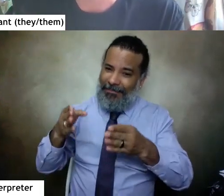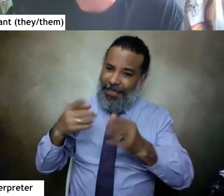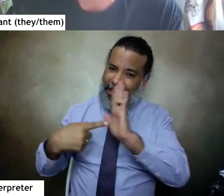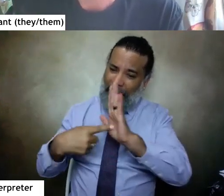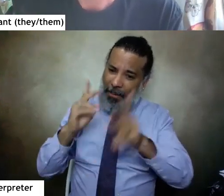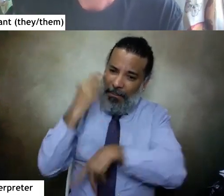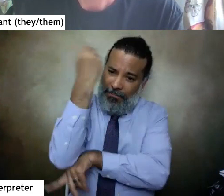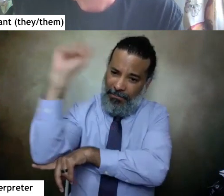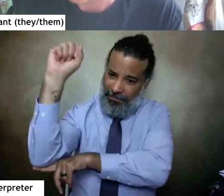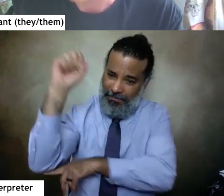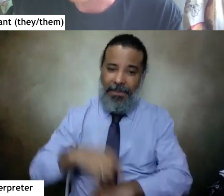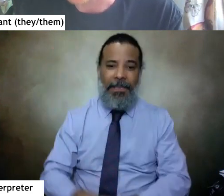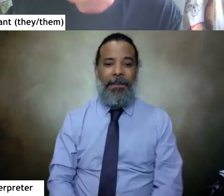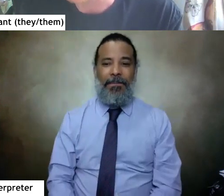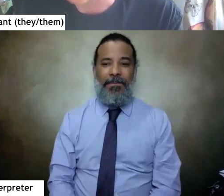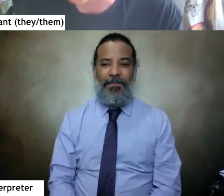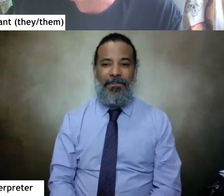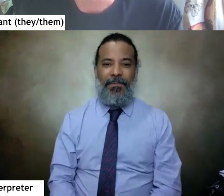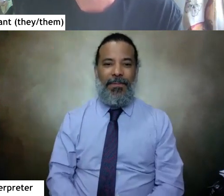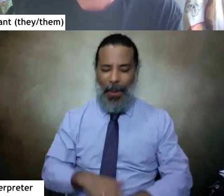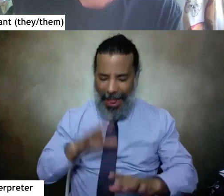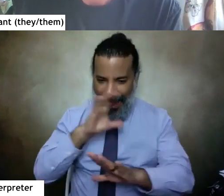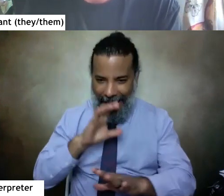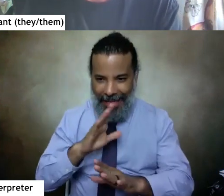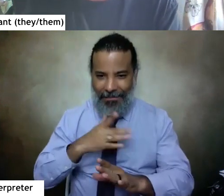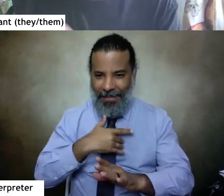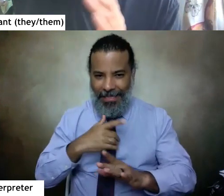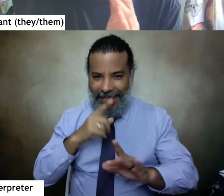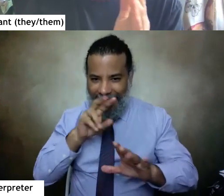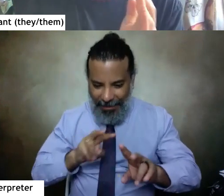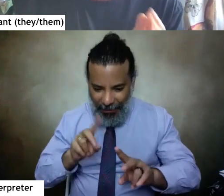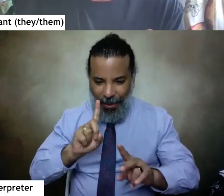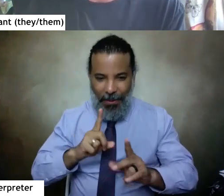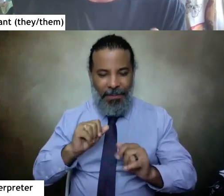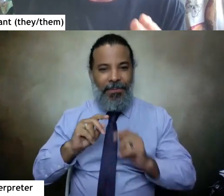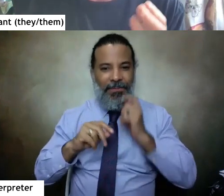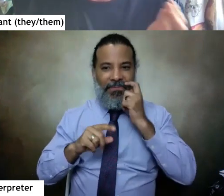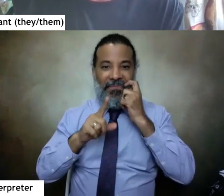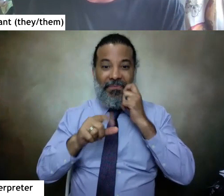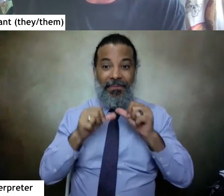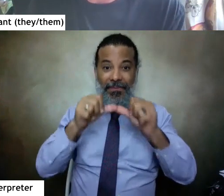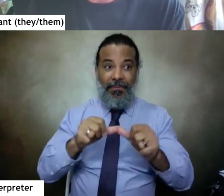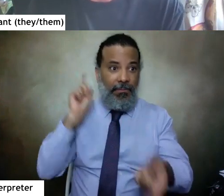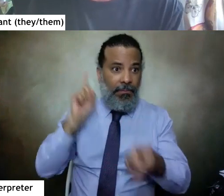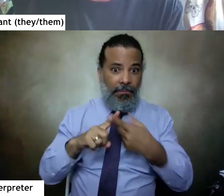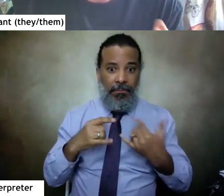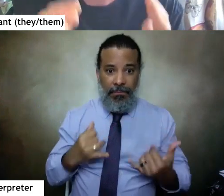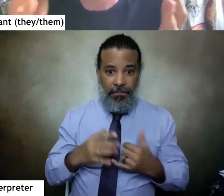So sorry, lost my place. So this continued until now.